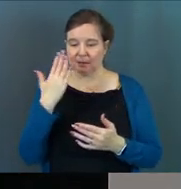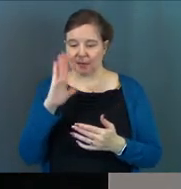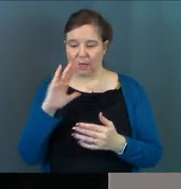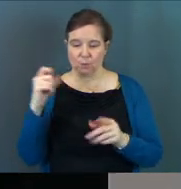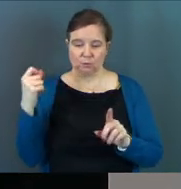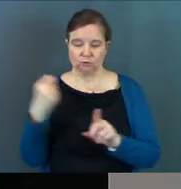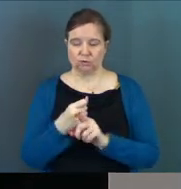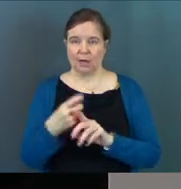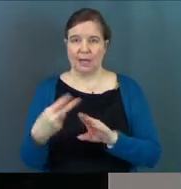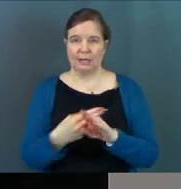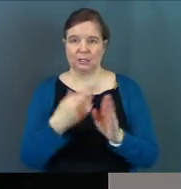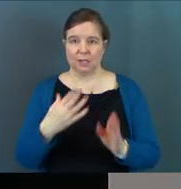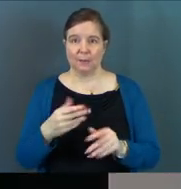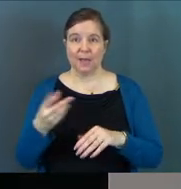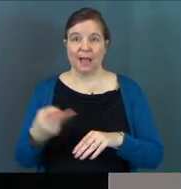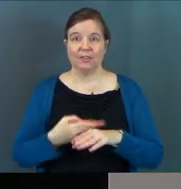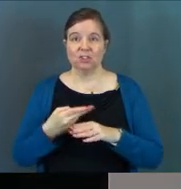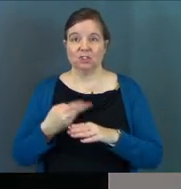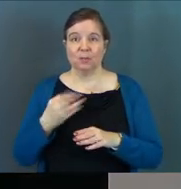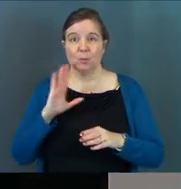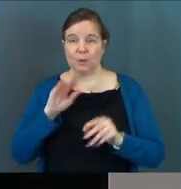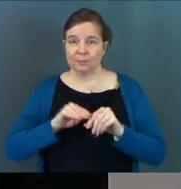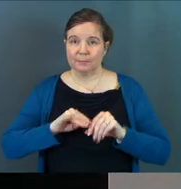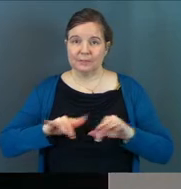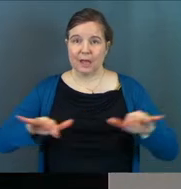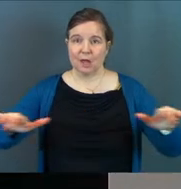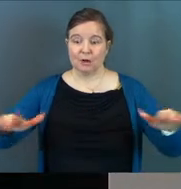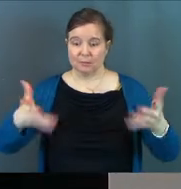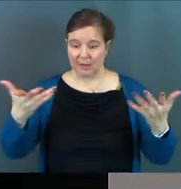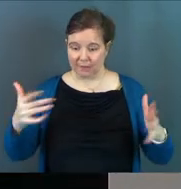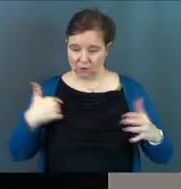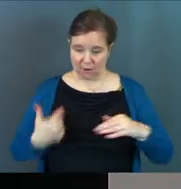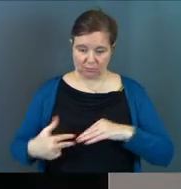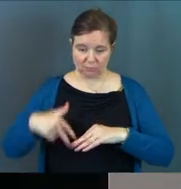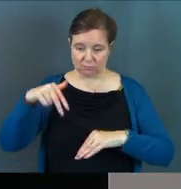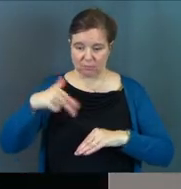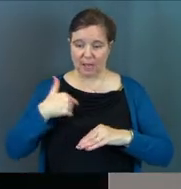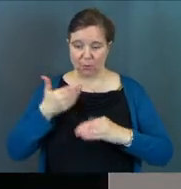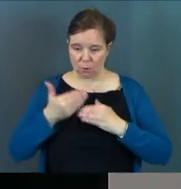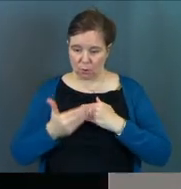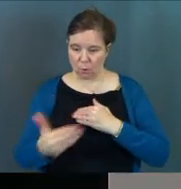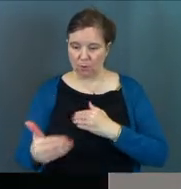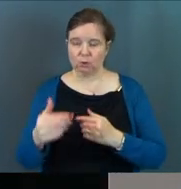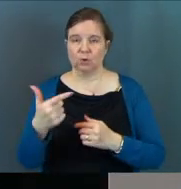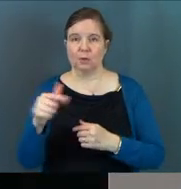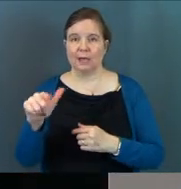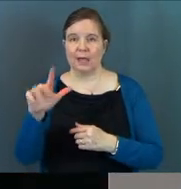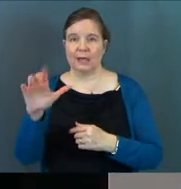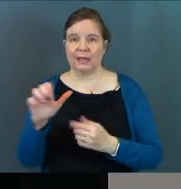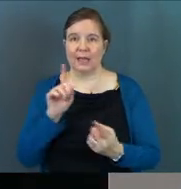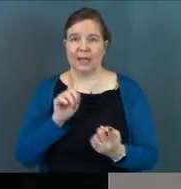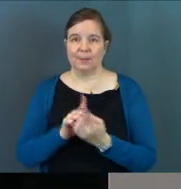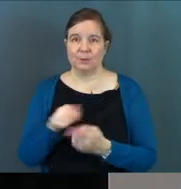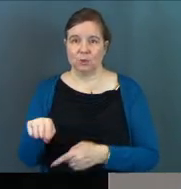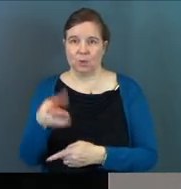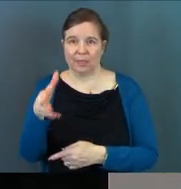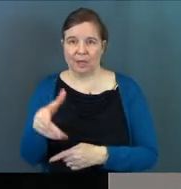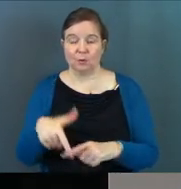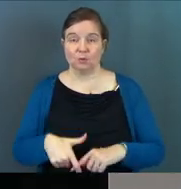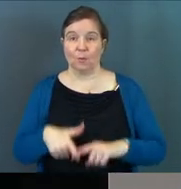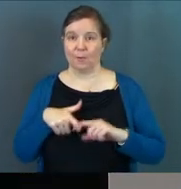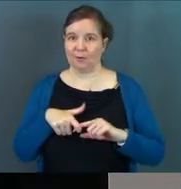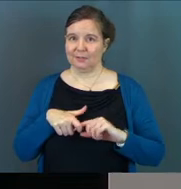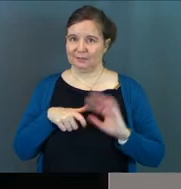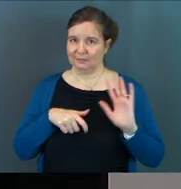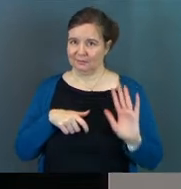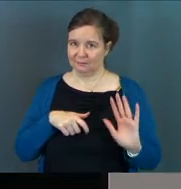the shepherd and the sheep will be scattered. But after I'm raised from the dead, I will go ahead of you to Galilee and meet you there. If we could just pause